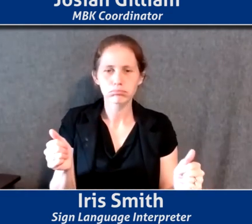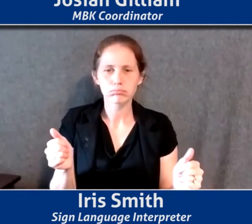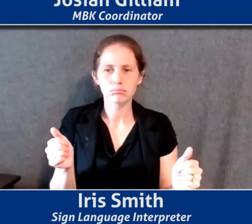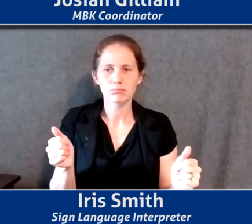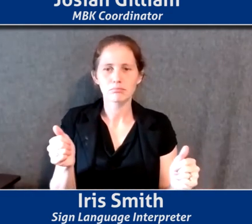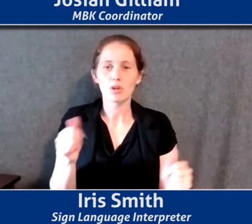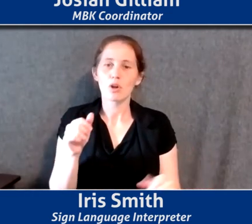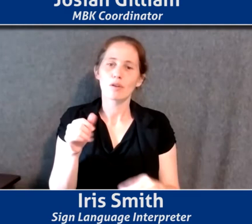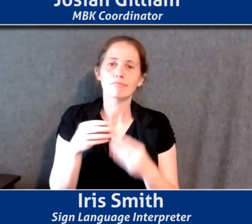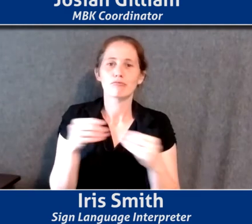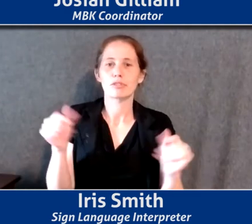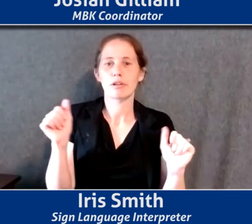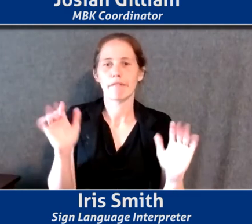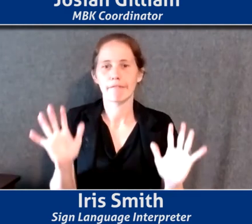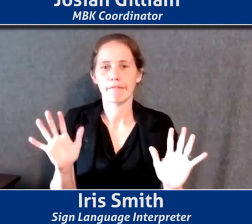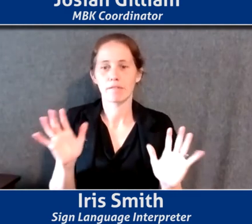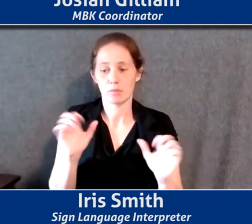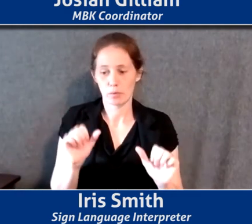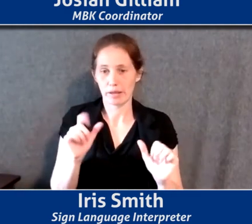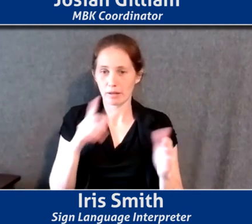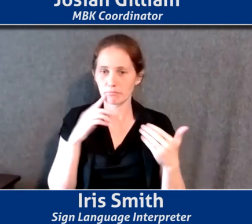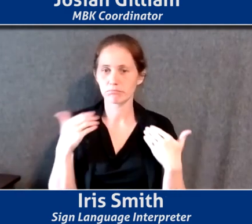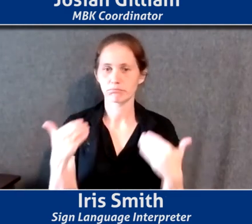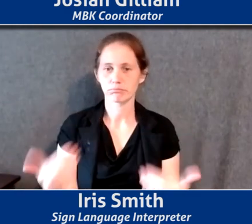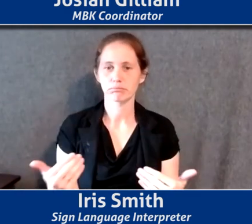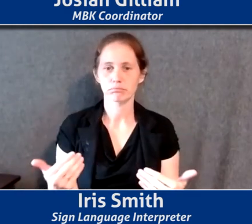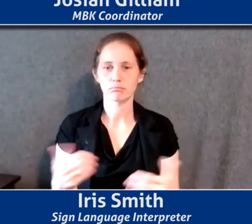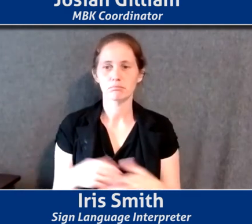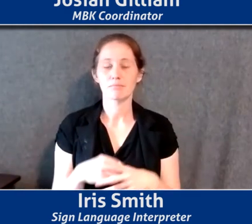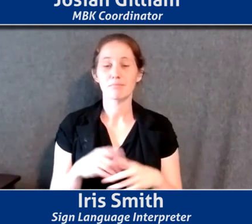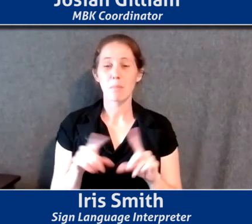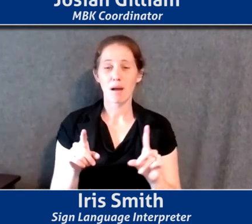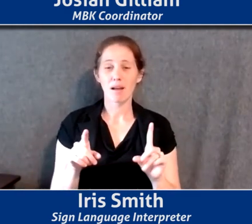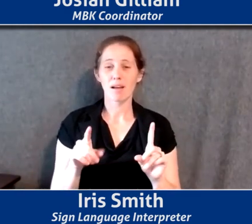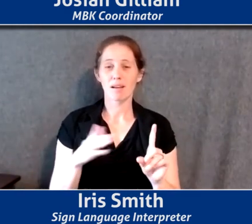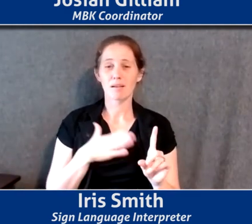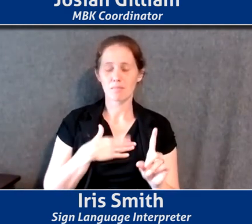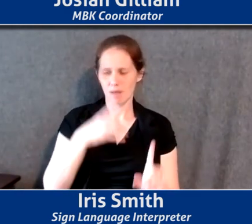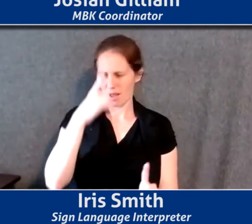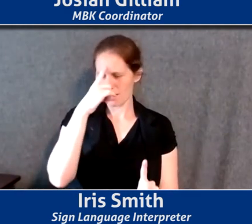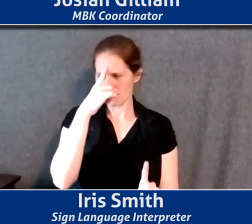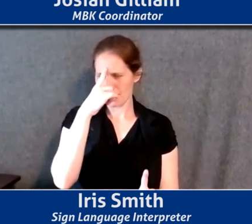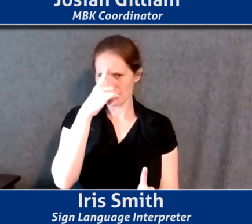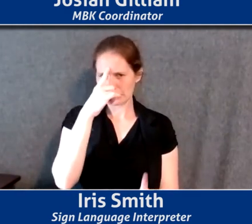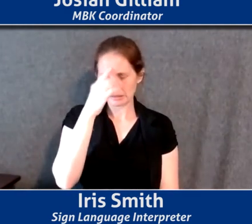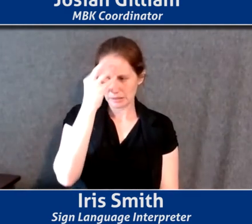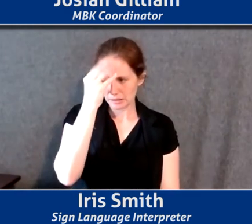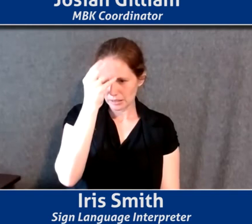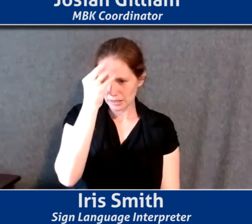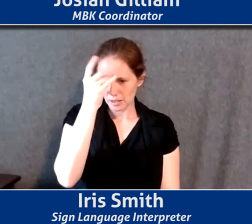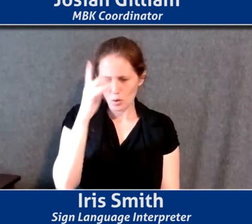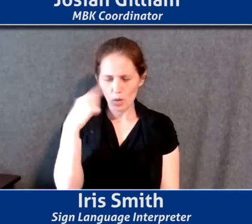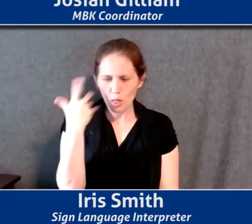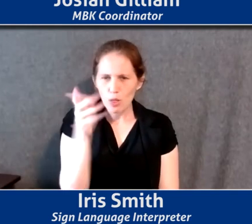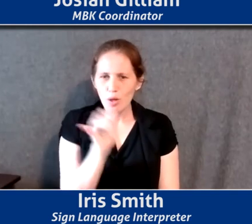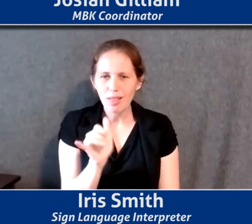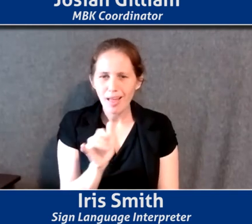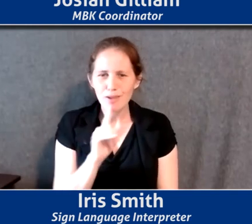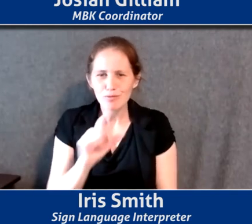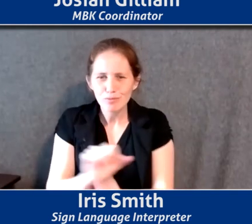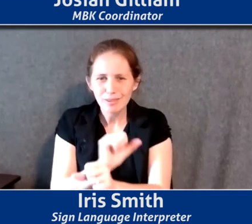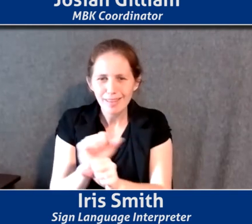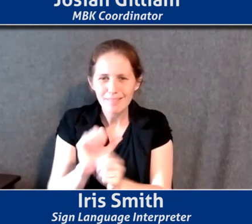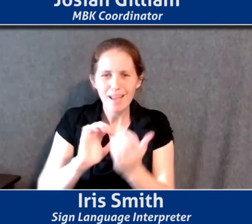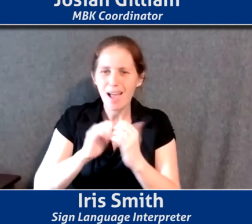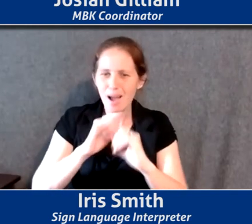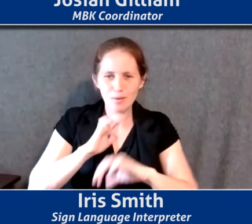resolve so that, um, we can all move forward. But then my mind gets consumed with this idea of like, well, what does it actually look like to, you know, to do?